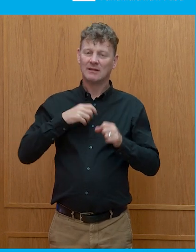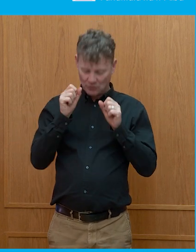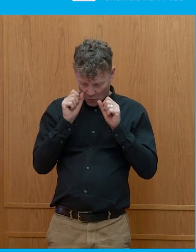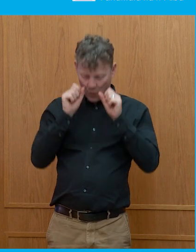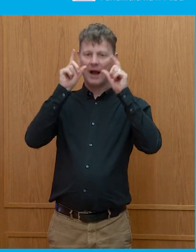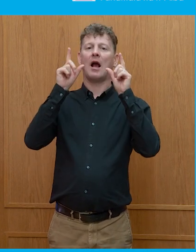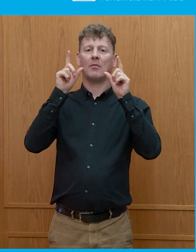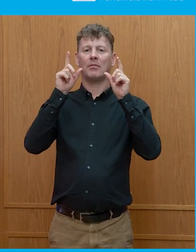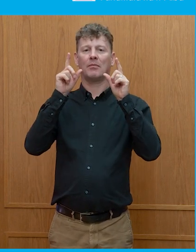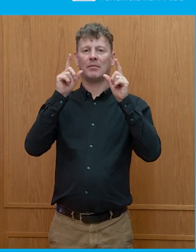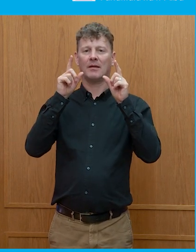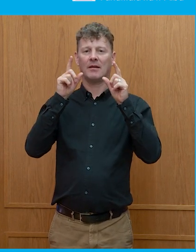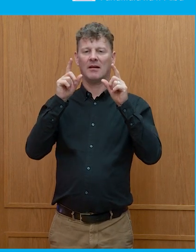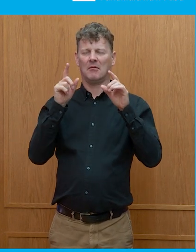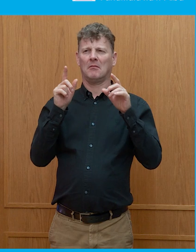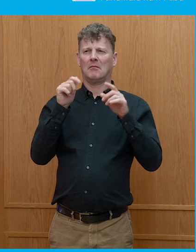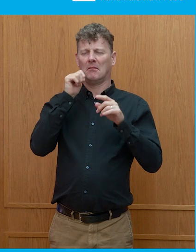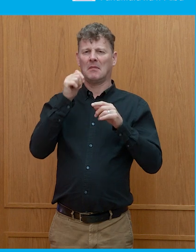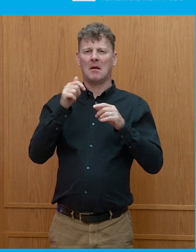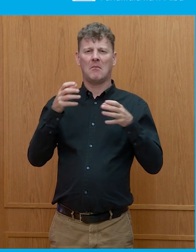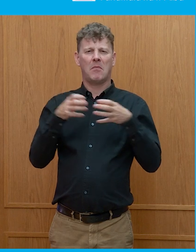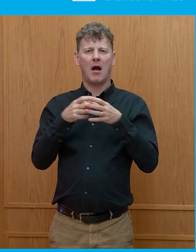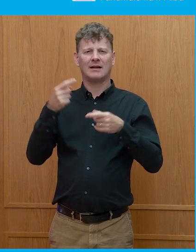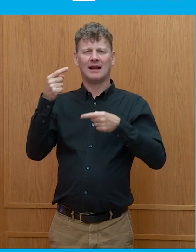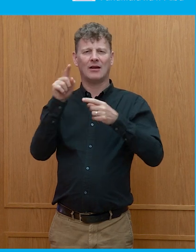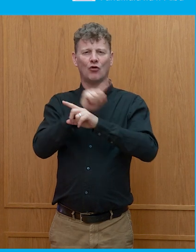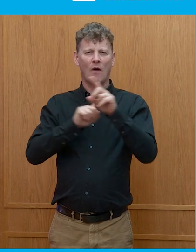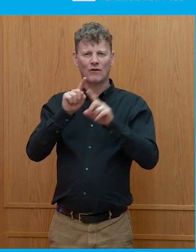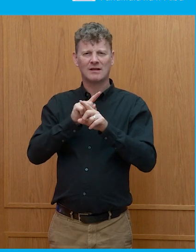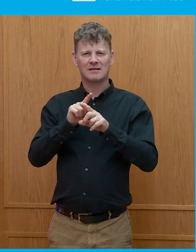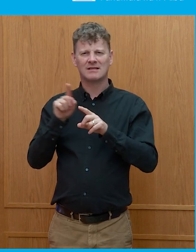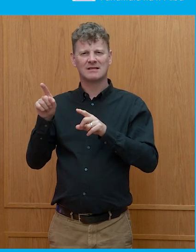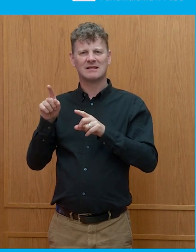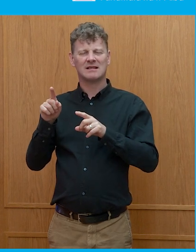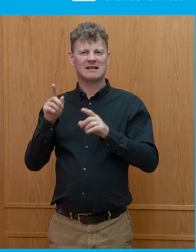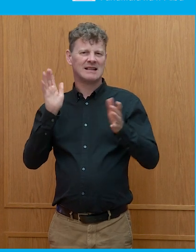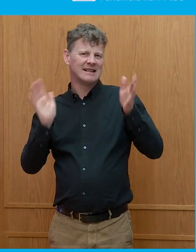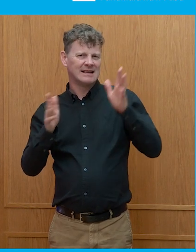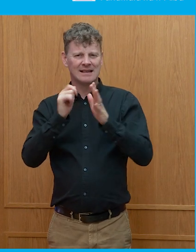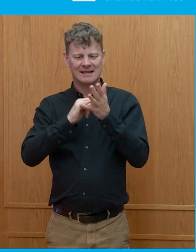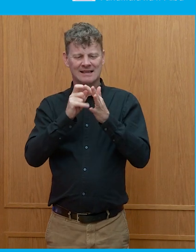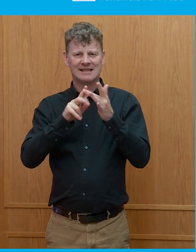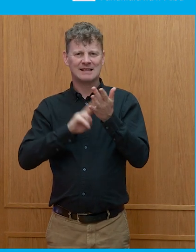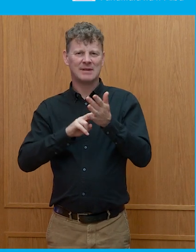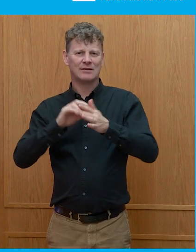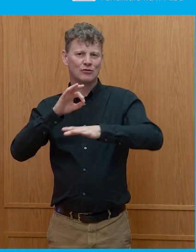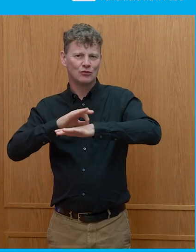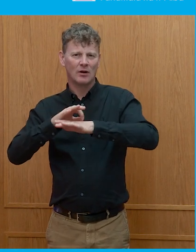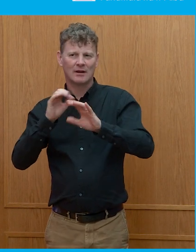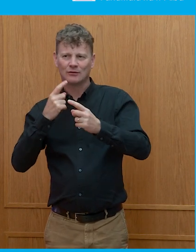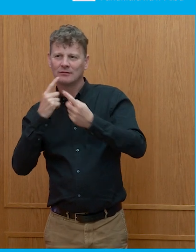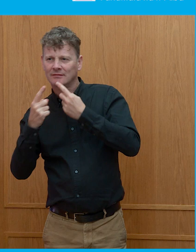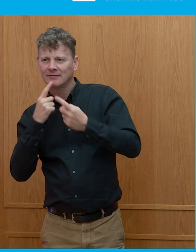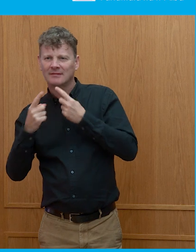conference with a spin doctor trying to explain how they're going to have to deal with the consequences of their actions.